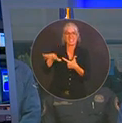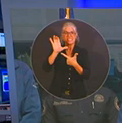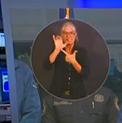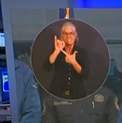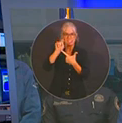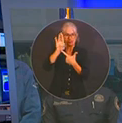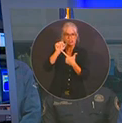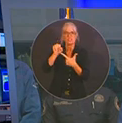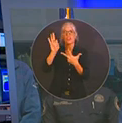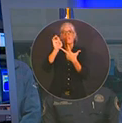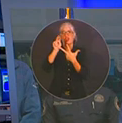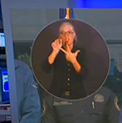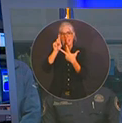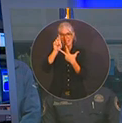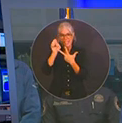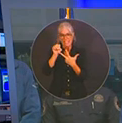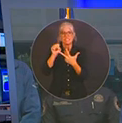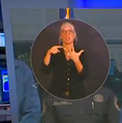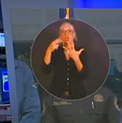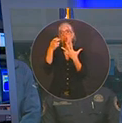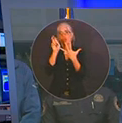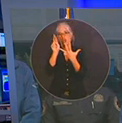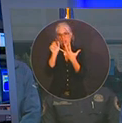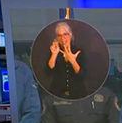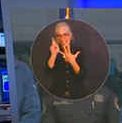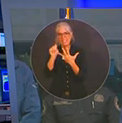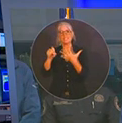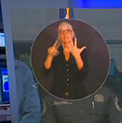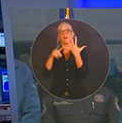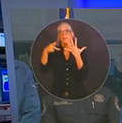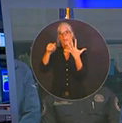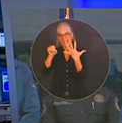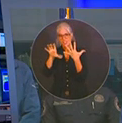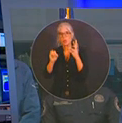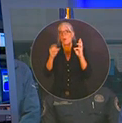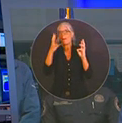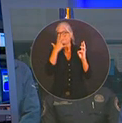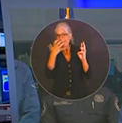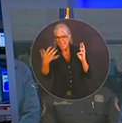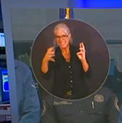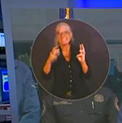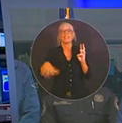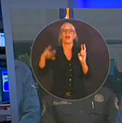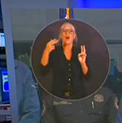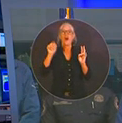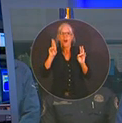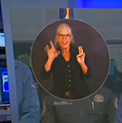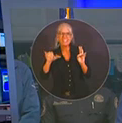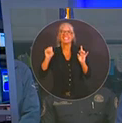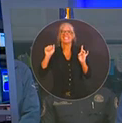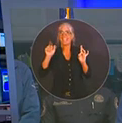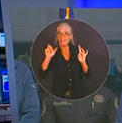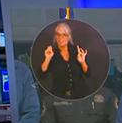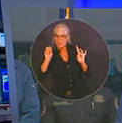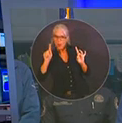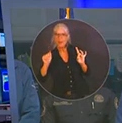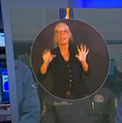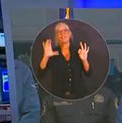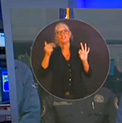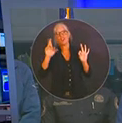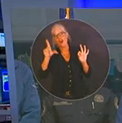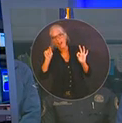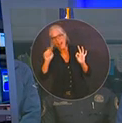Orange, Pasco-Pinellis, Hillsborough, Polk, Osceola, Manatee, Hardy, Highlands, Sarasota, DeSoto, Charlotte, and Lee counties.